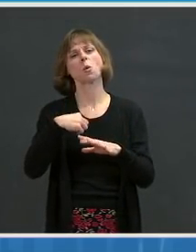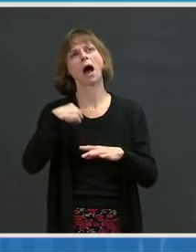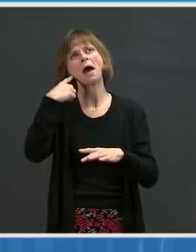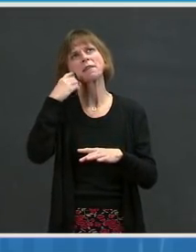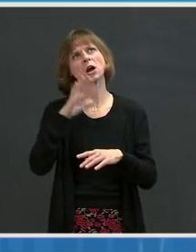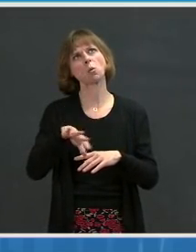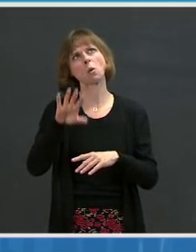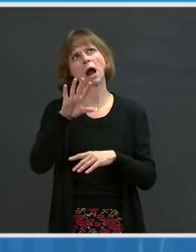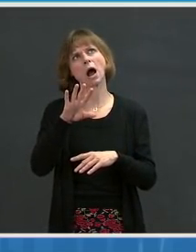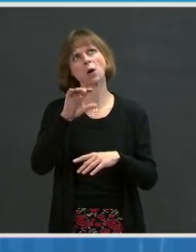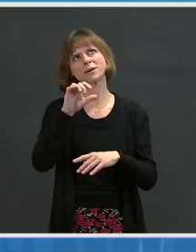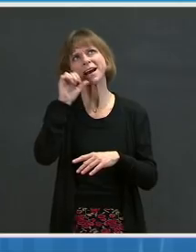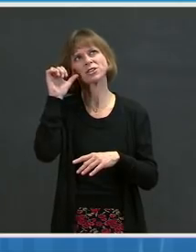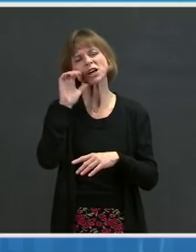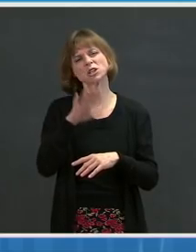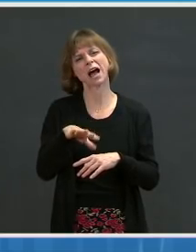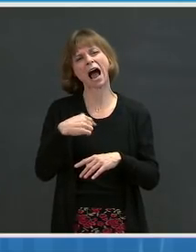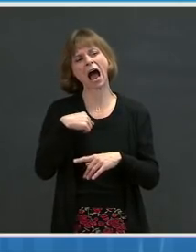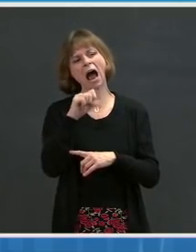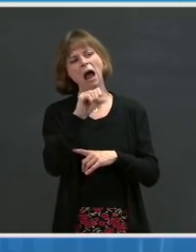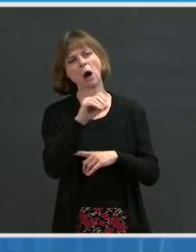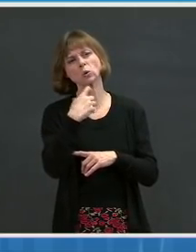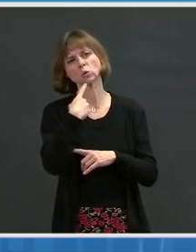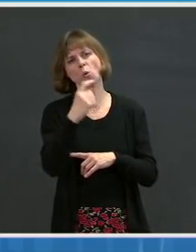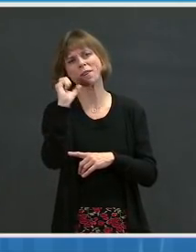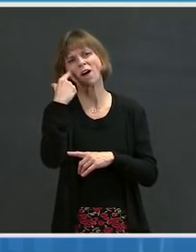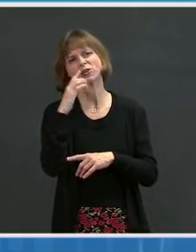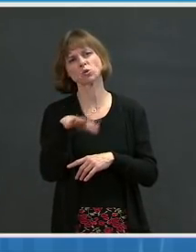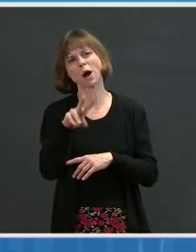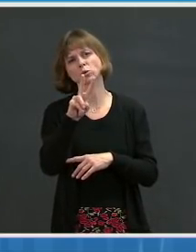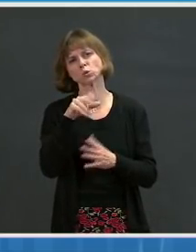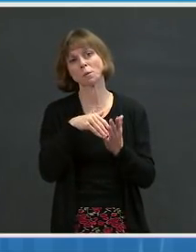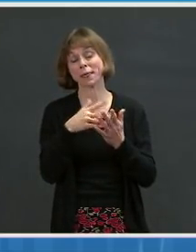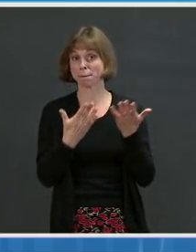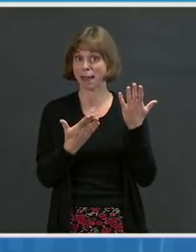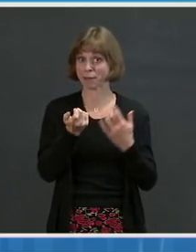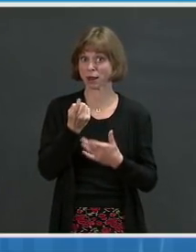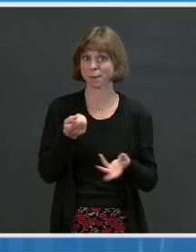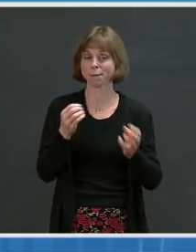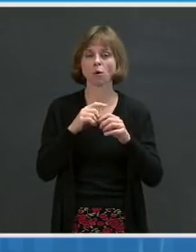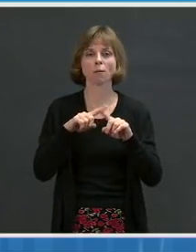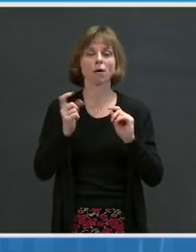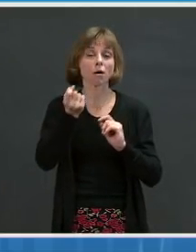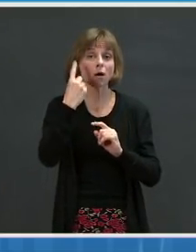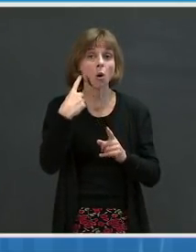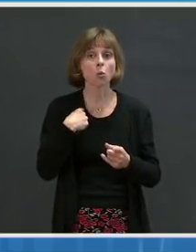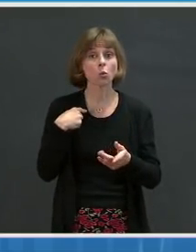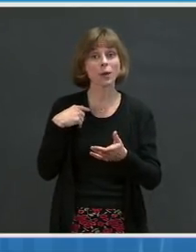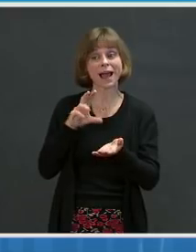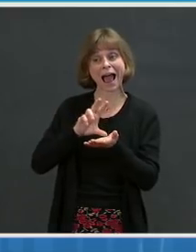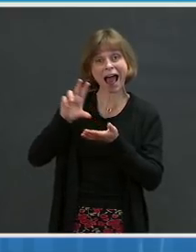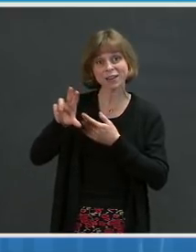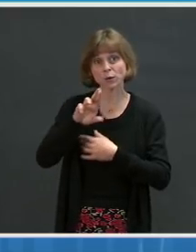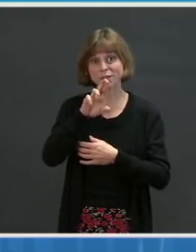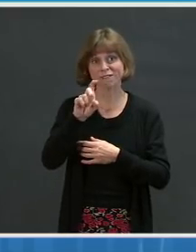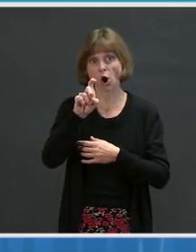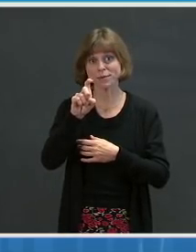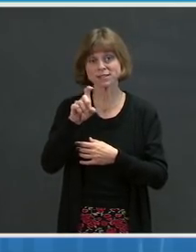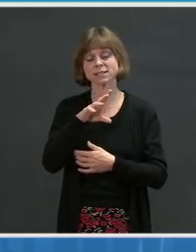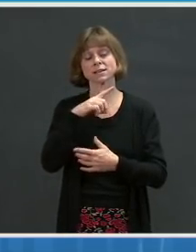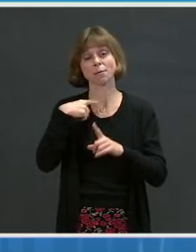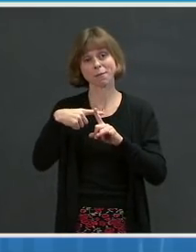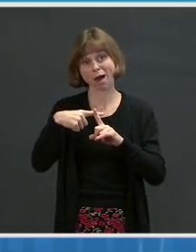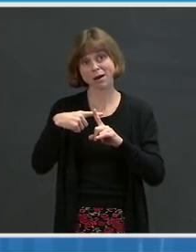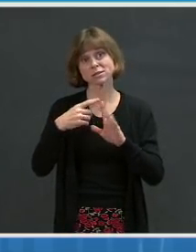million to the governors. It might end up being a little more than that. But remember, we also allocate to pharmacies and to community health centers.